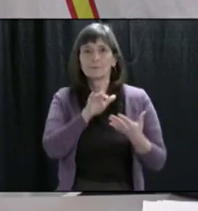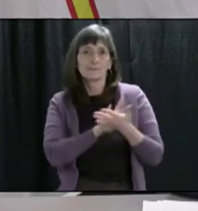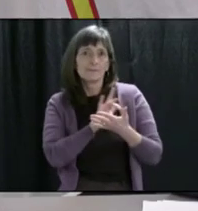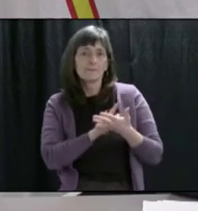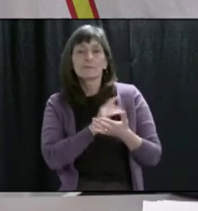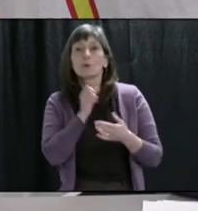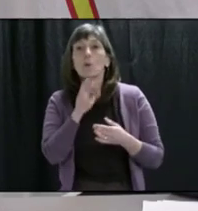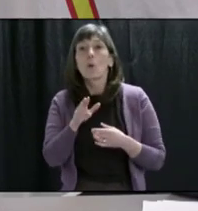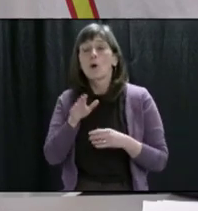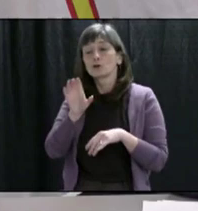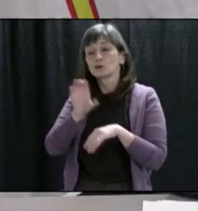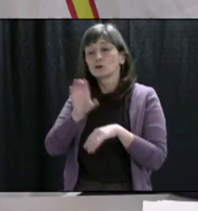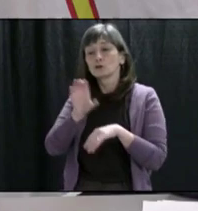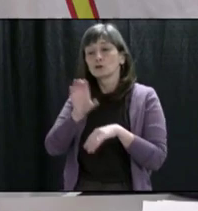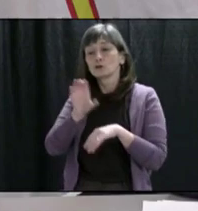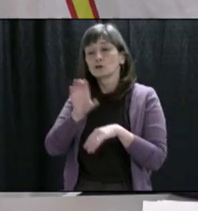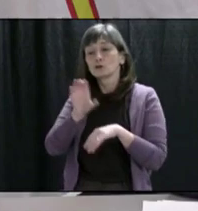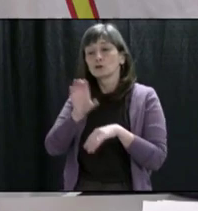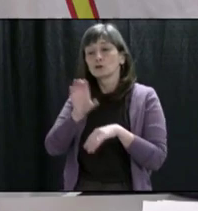online play date for your kids.